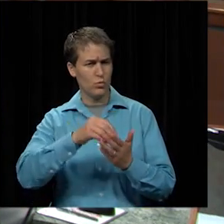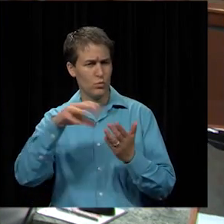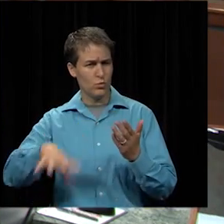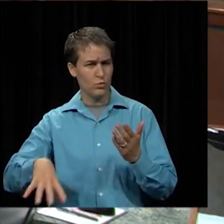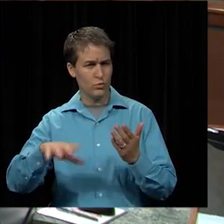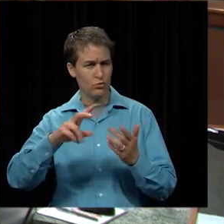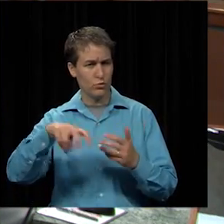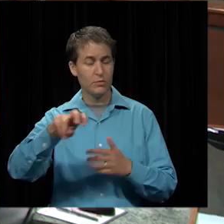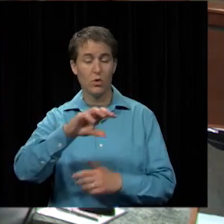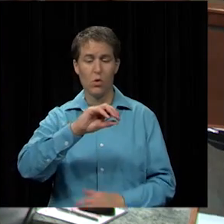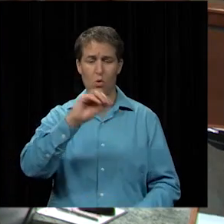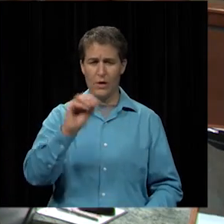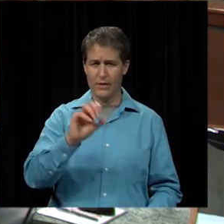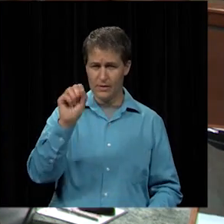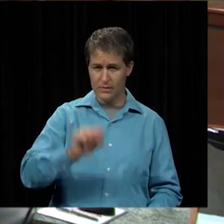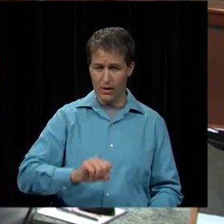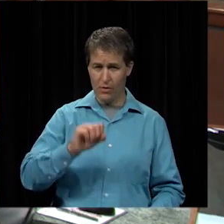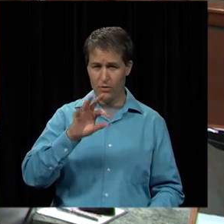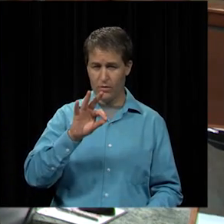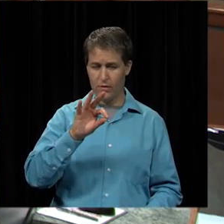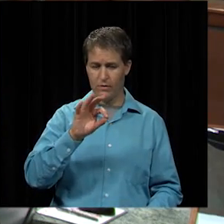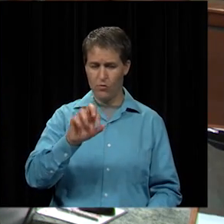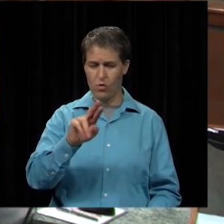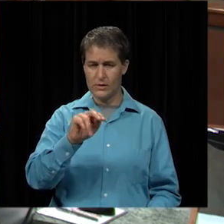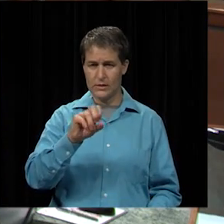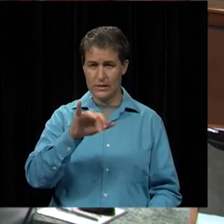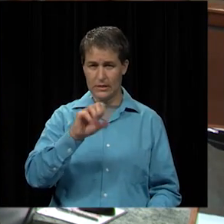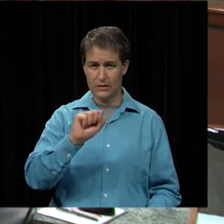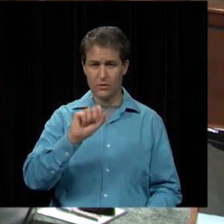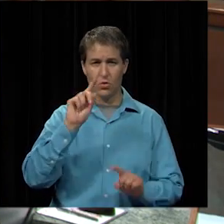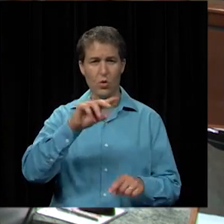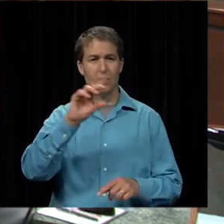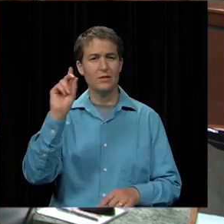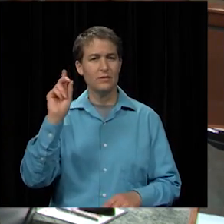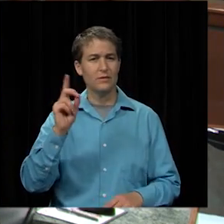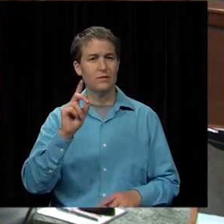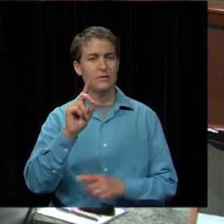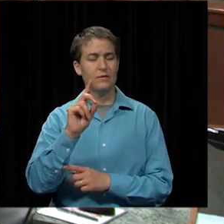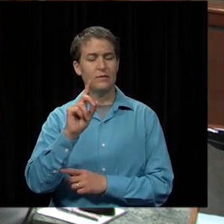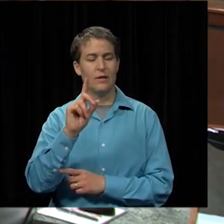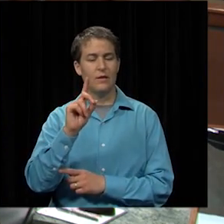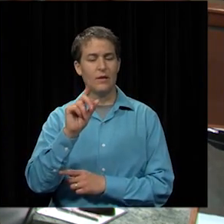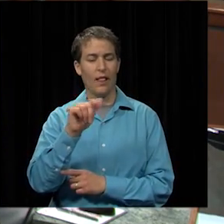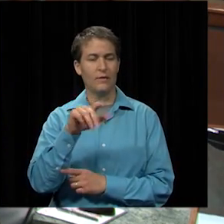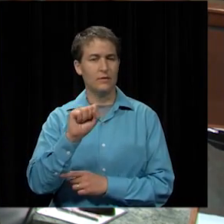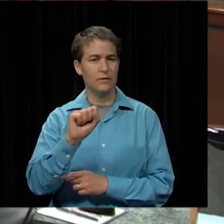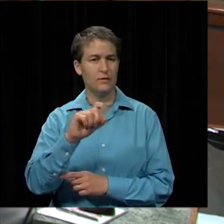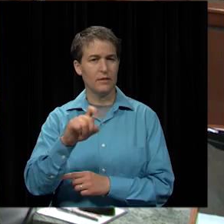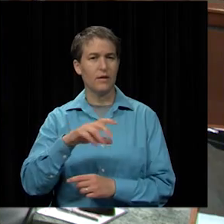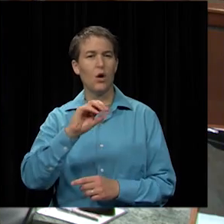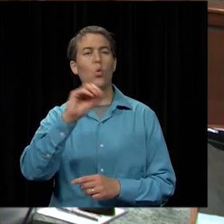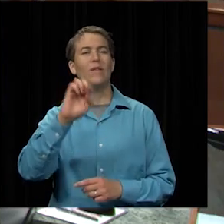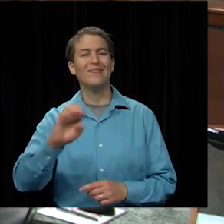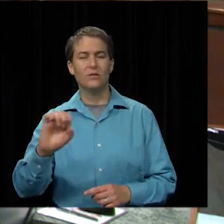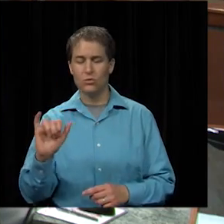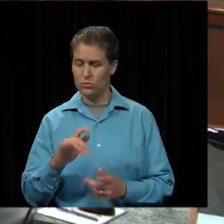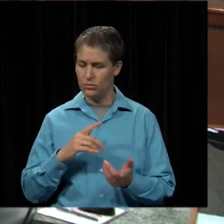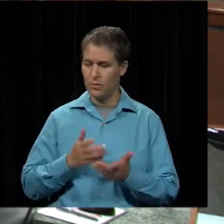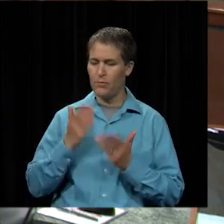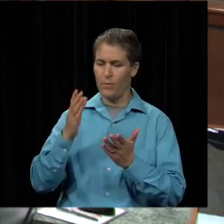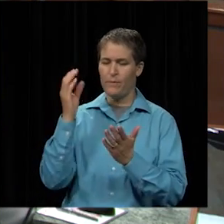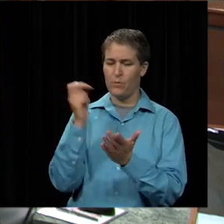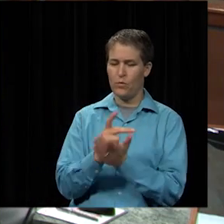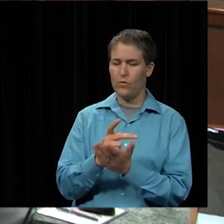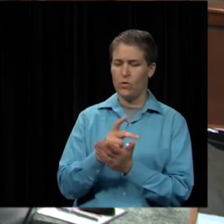Forensics going to Dallas in June, and Olathe East Forensics also going to Dallas. Move for approval for student trips 7